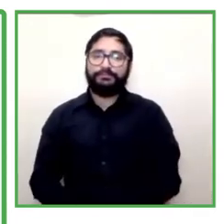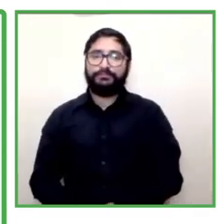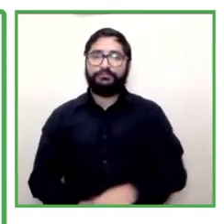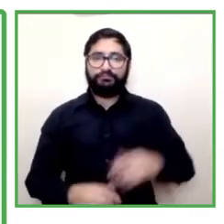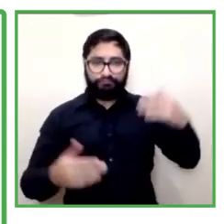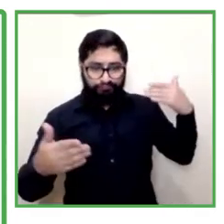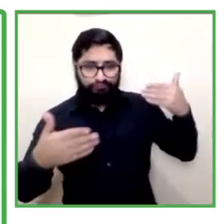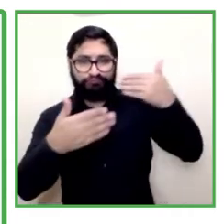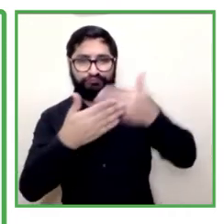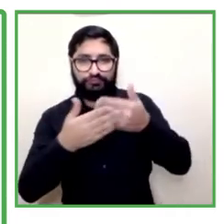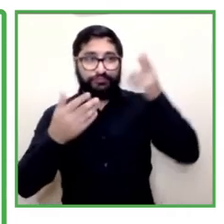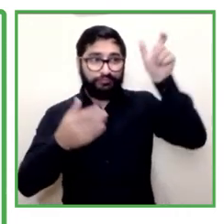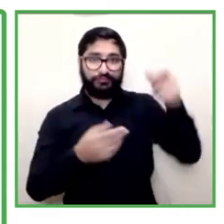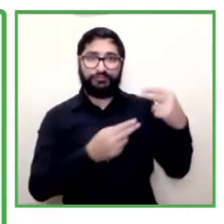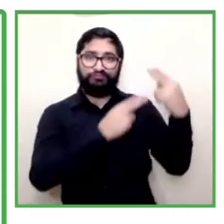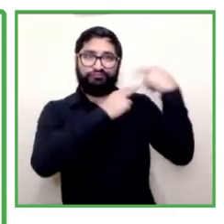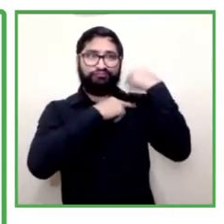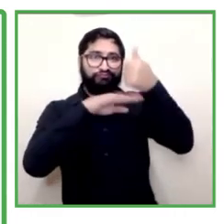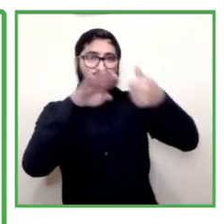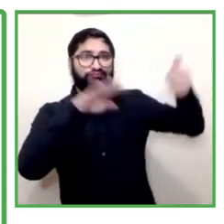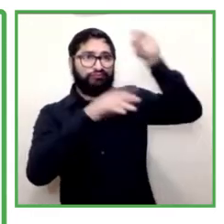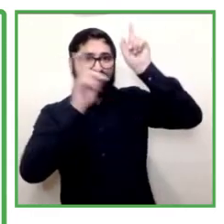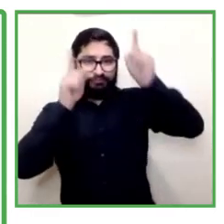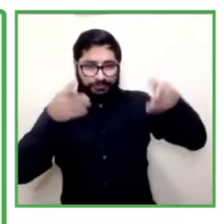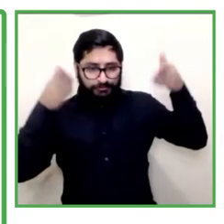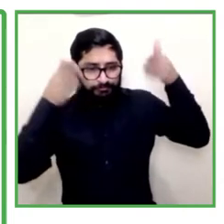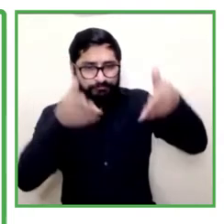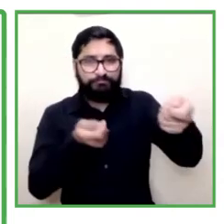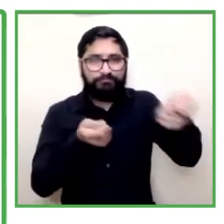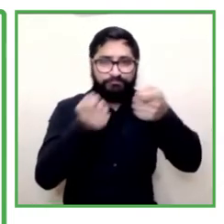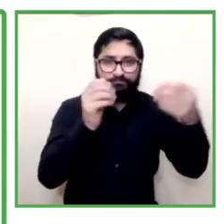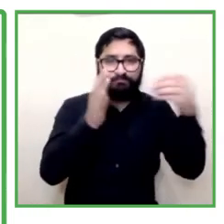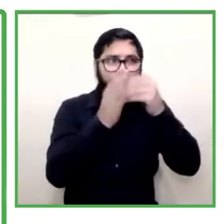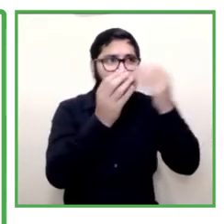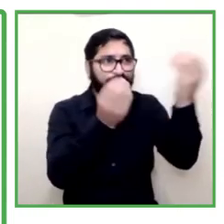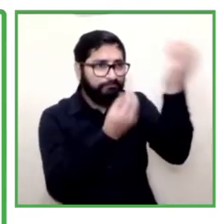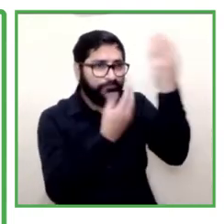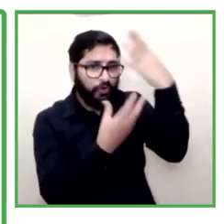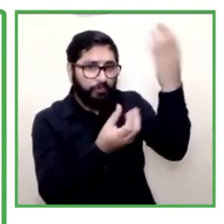training and other alternatives